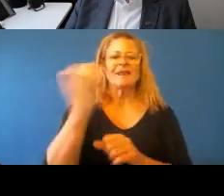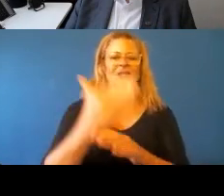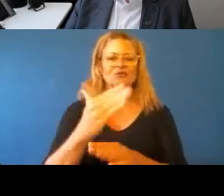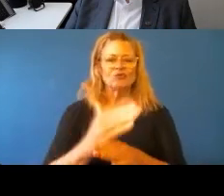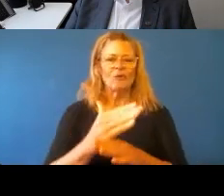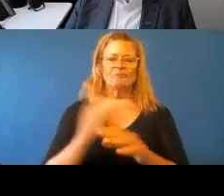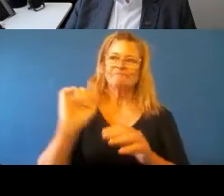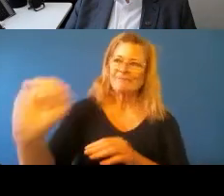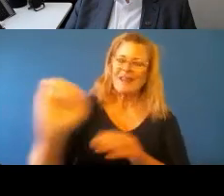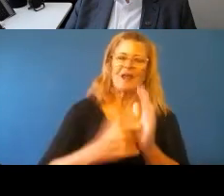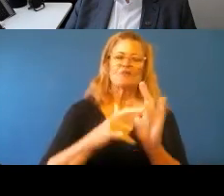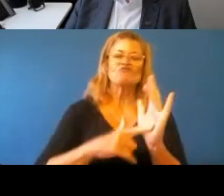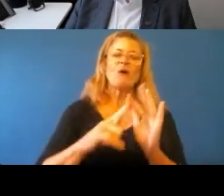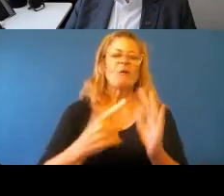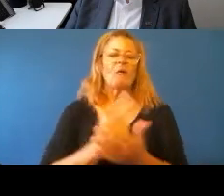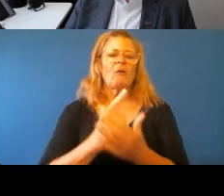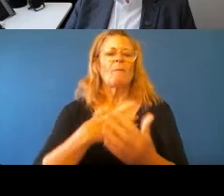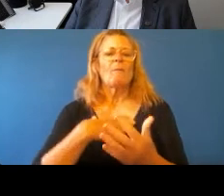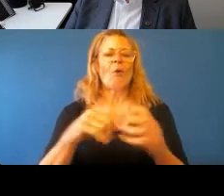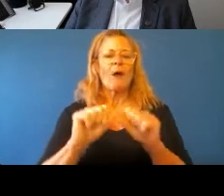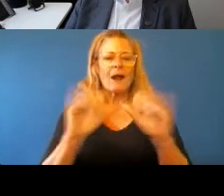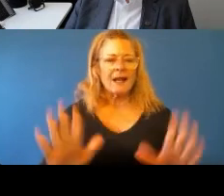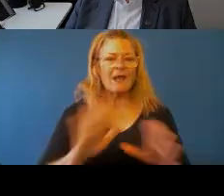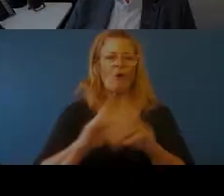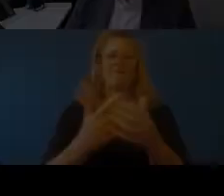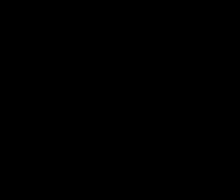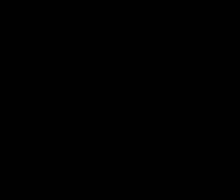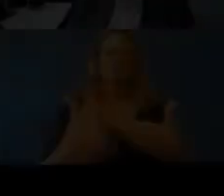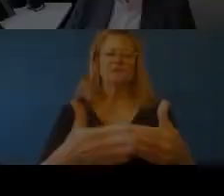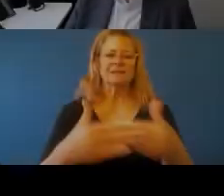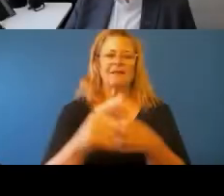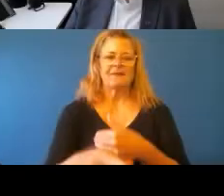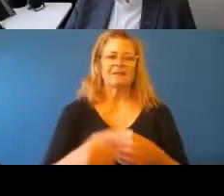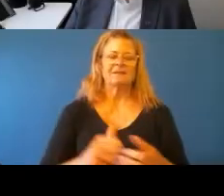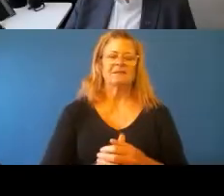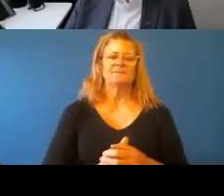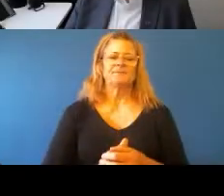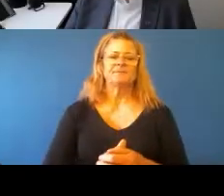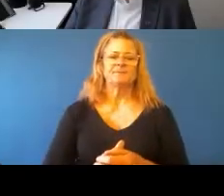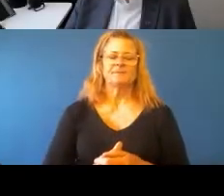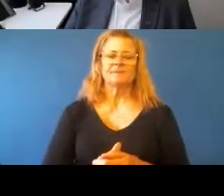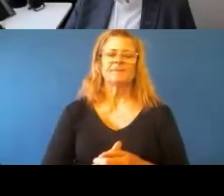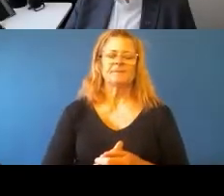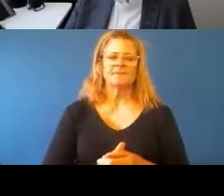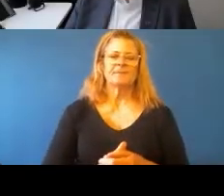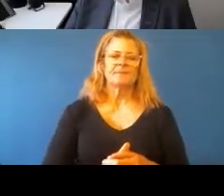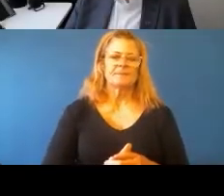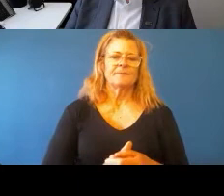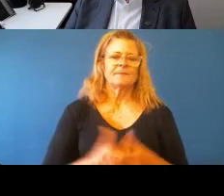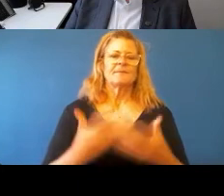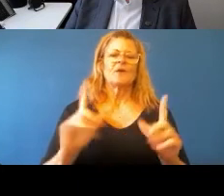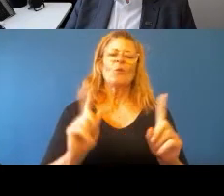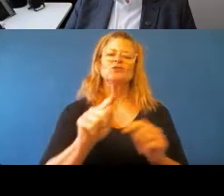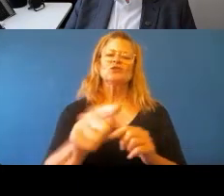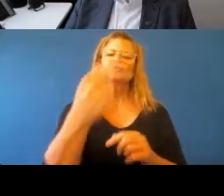in terms of how to start taking action to address this. What do you say the public